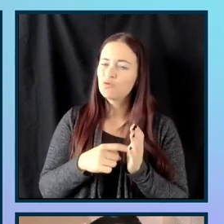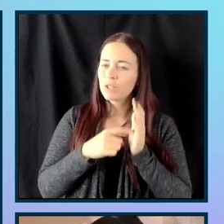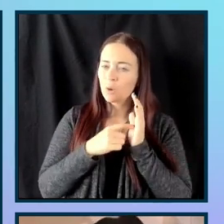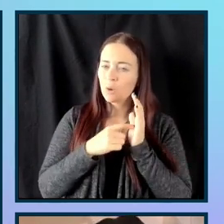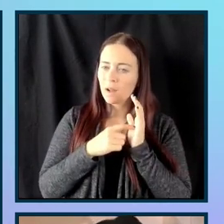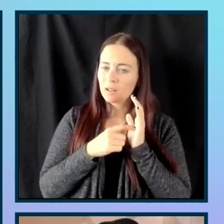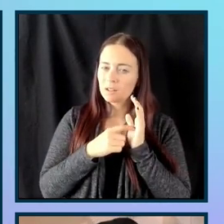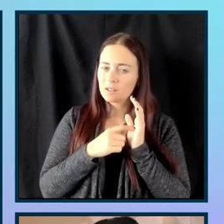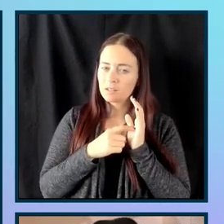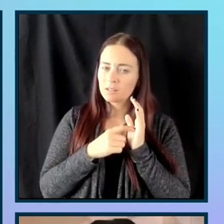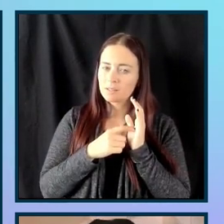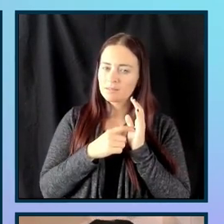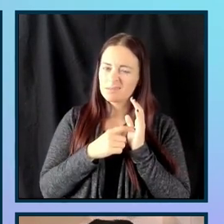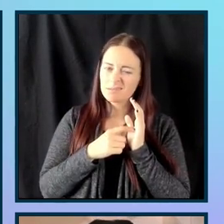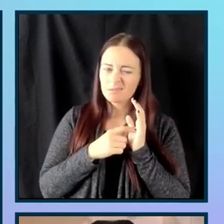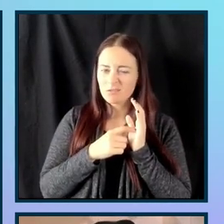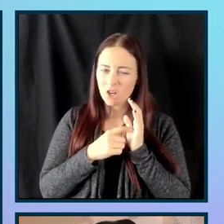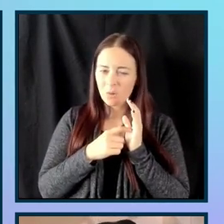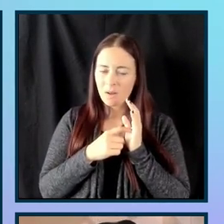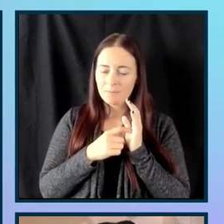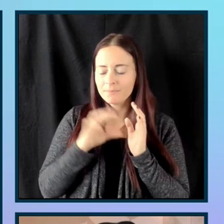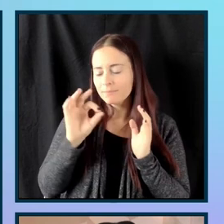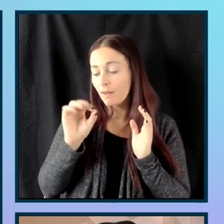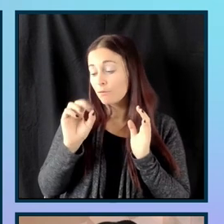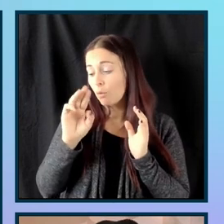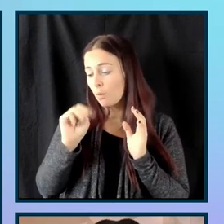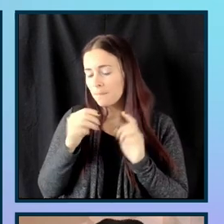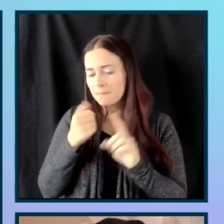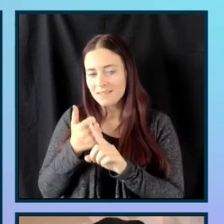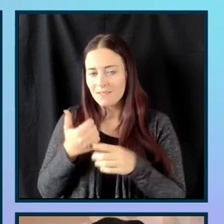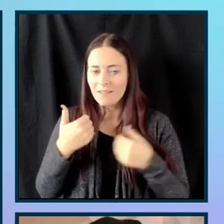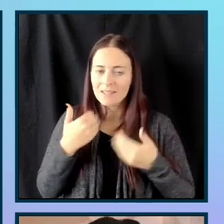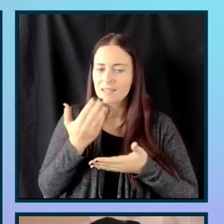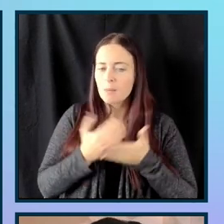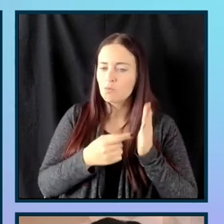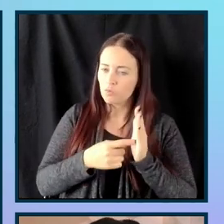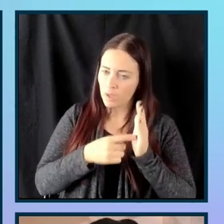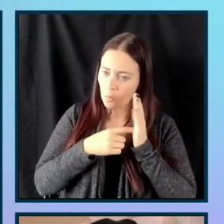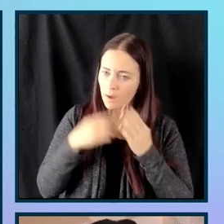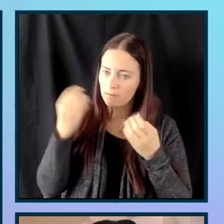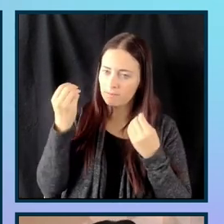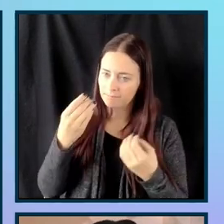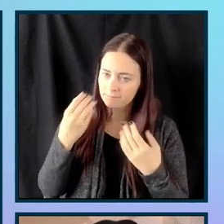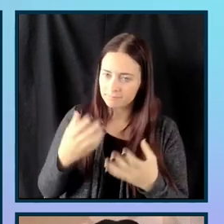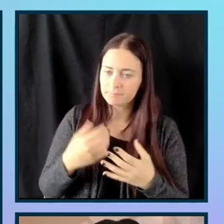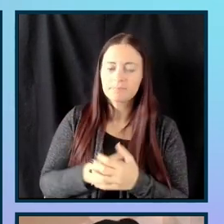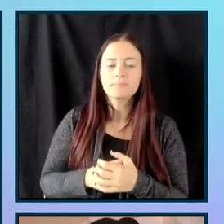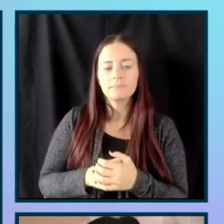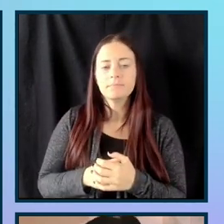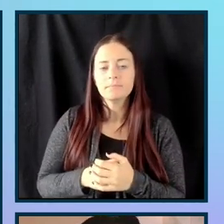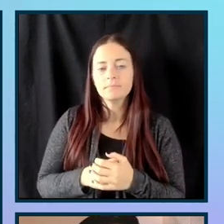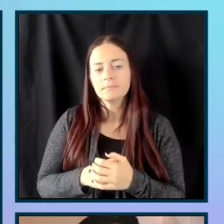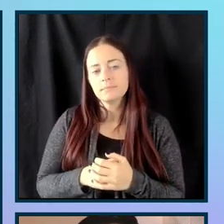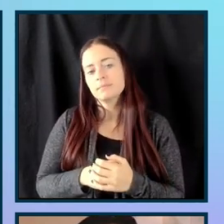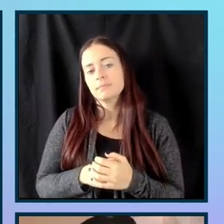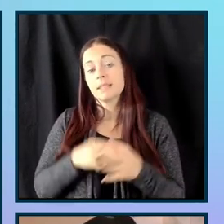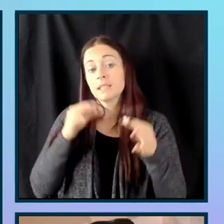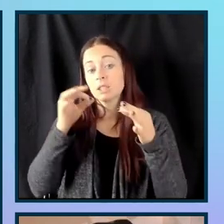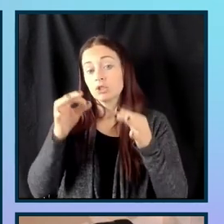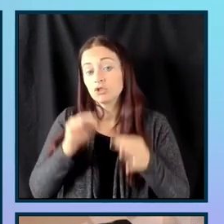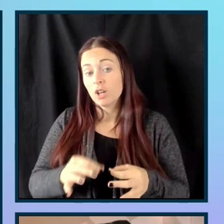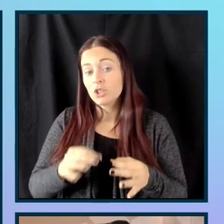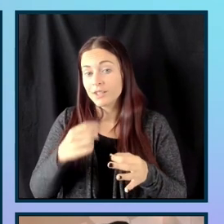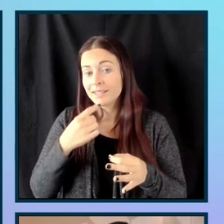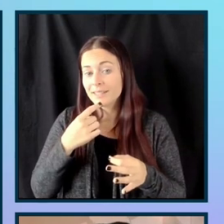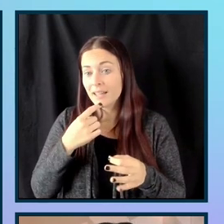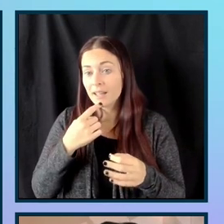a form that has some required fields. So, I've opened up this code pen and it says required fields. And then the instructions on top of the form says